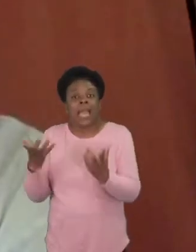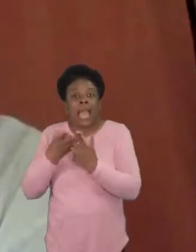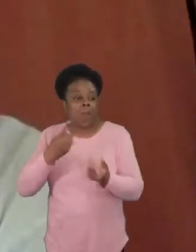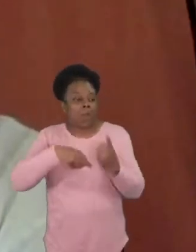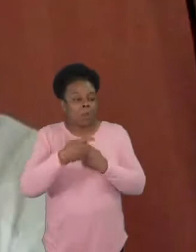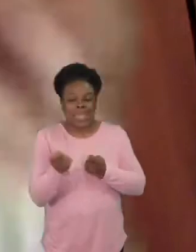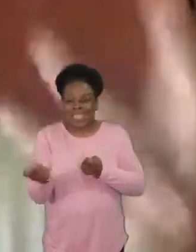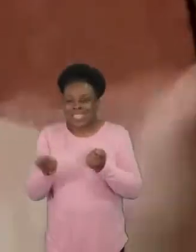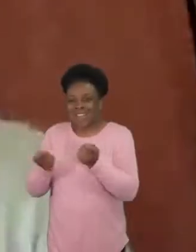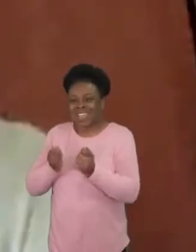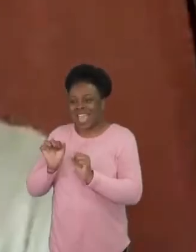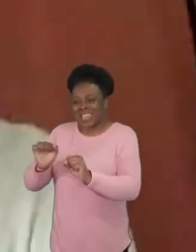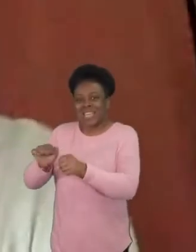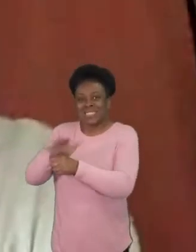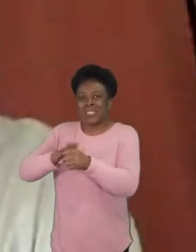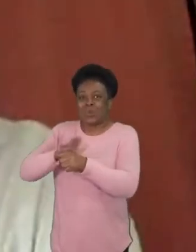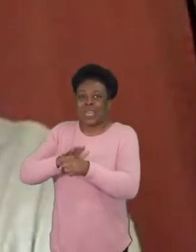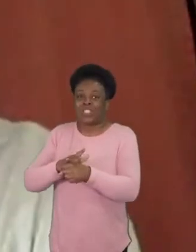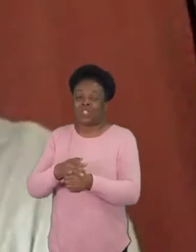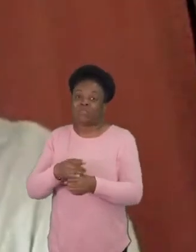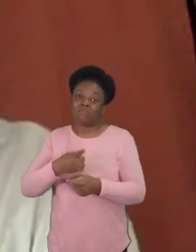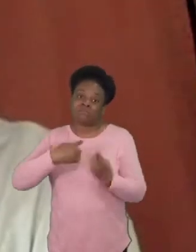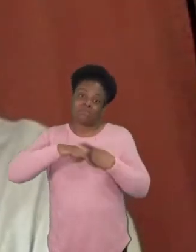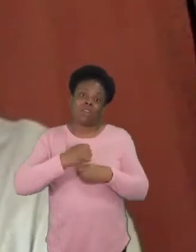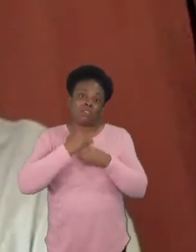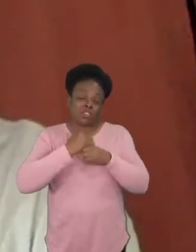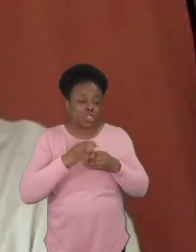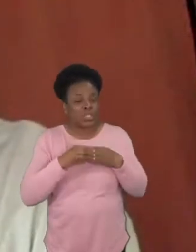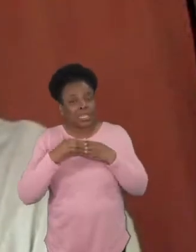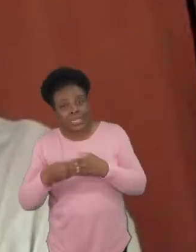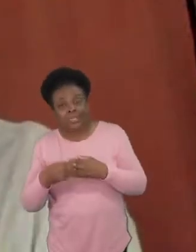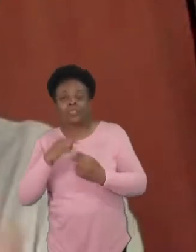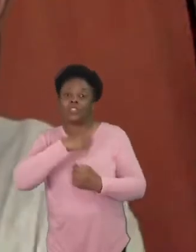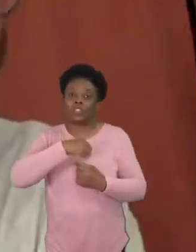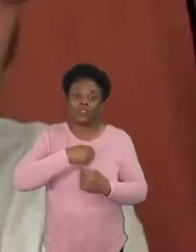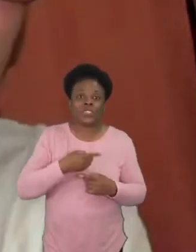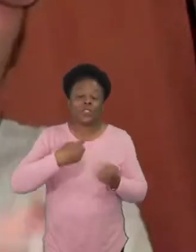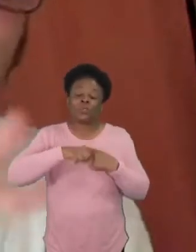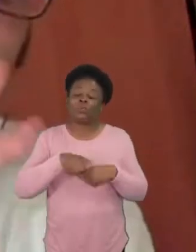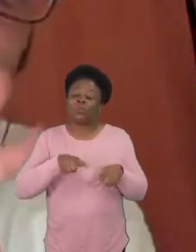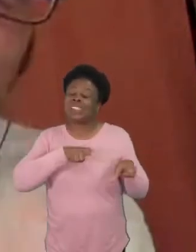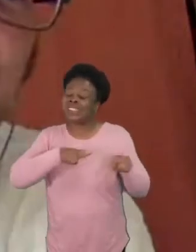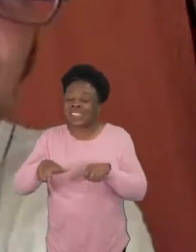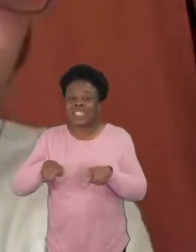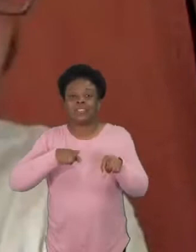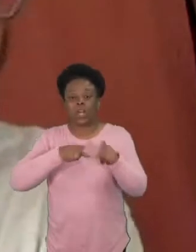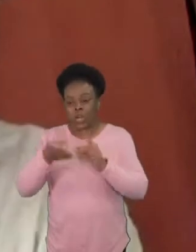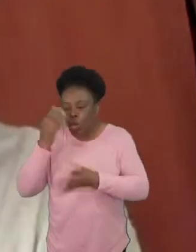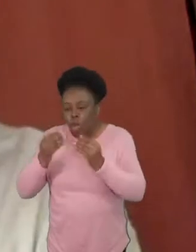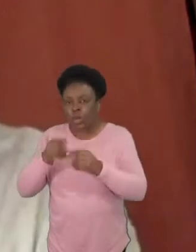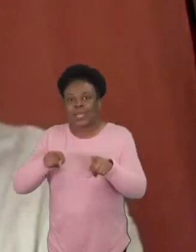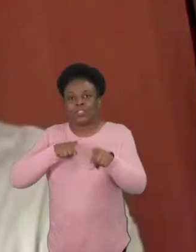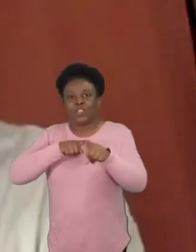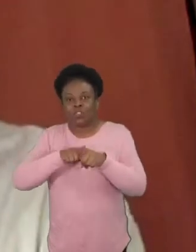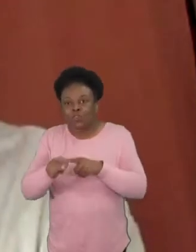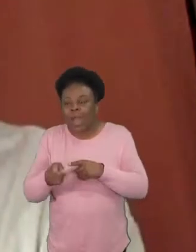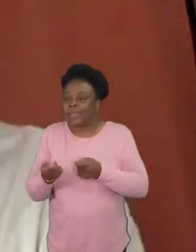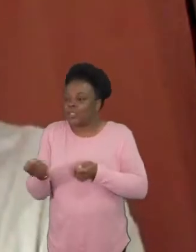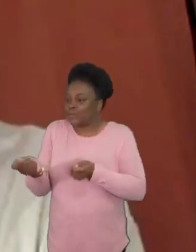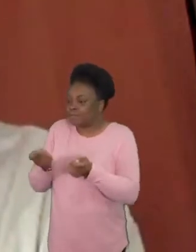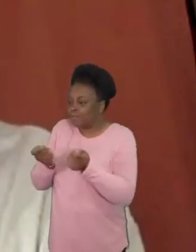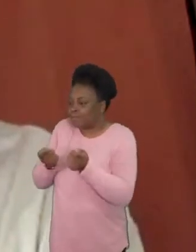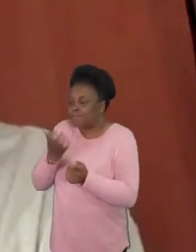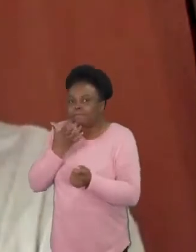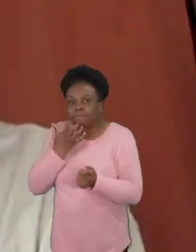um so we're trying to hold those tensions ourselves so um all that to say is if we can't begin with a